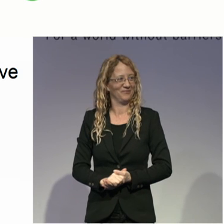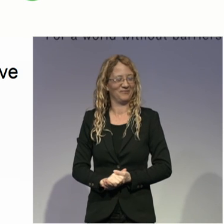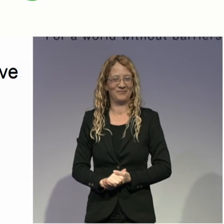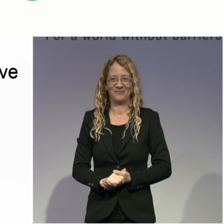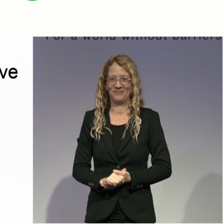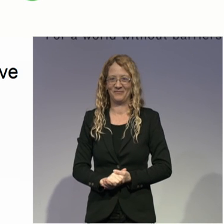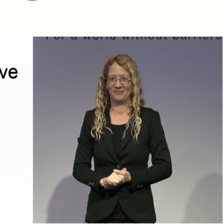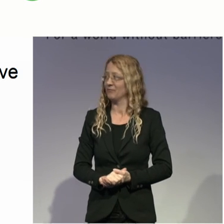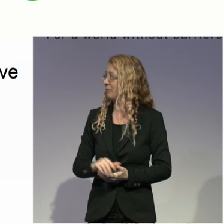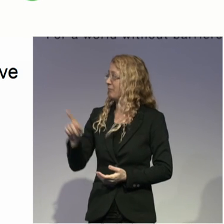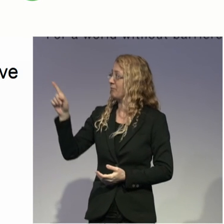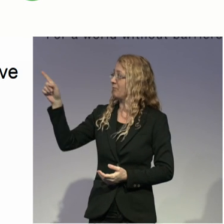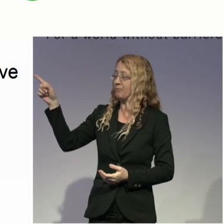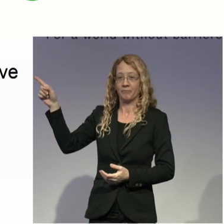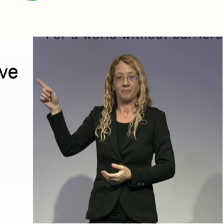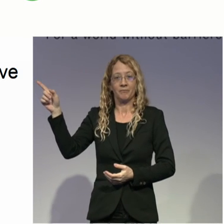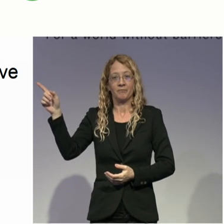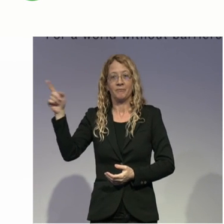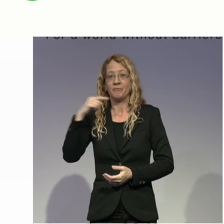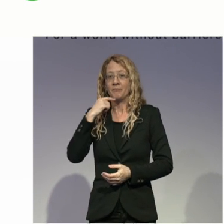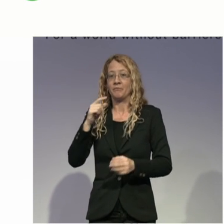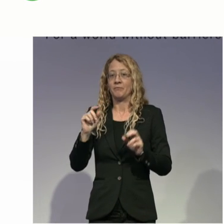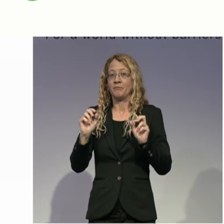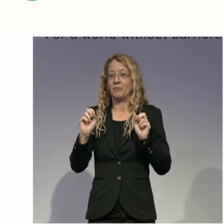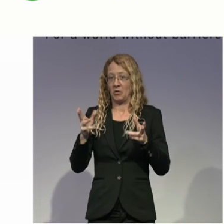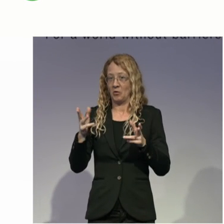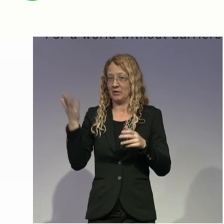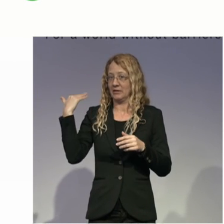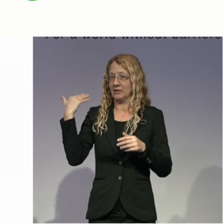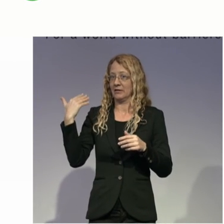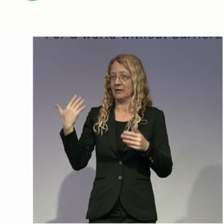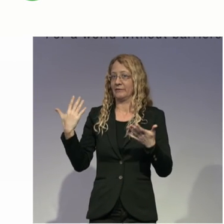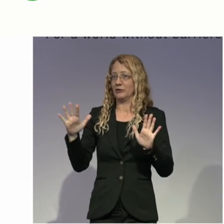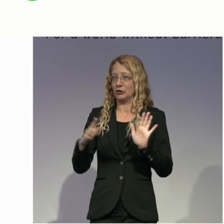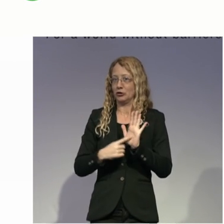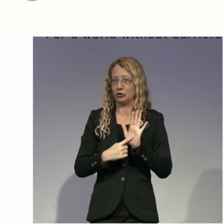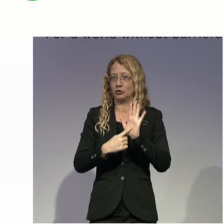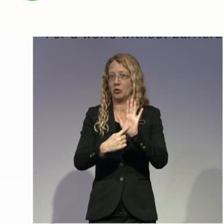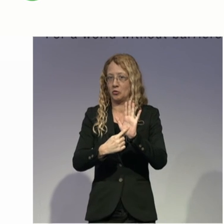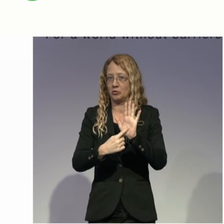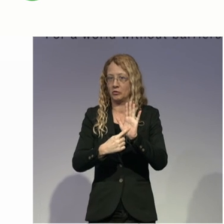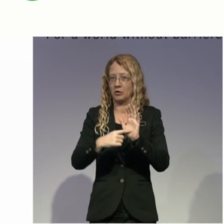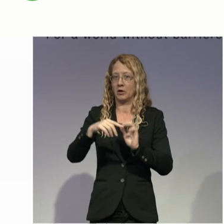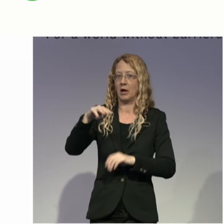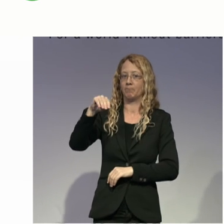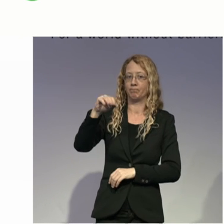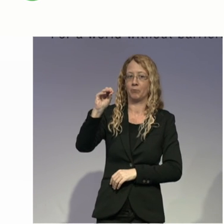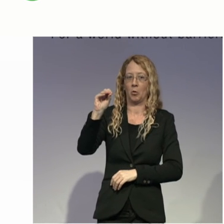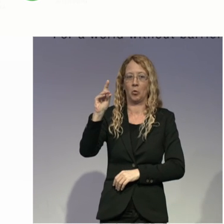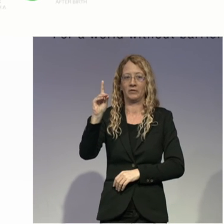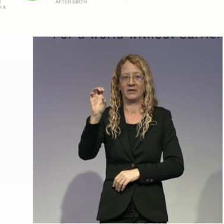Okay. Just as I said before, my name is Modessa and I come from Soleil, based in Botswana.